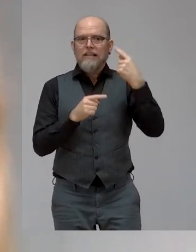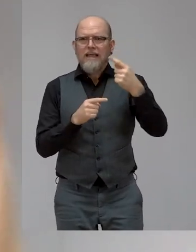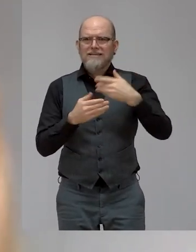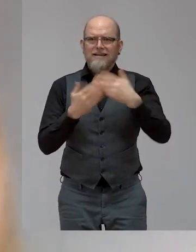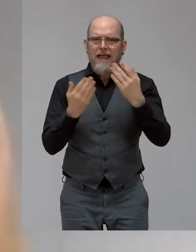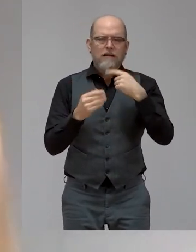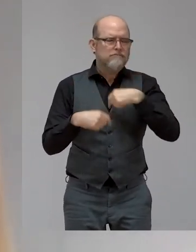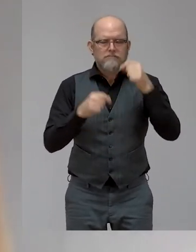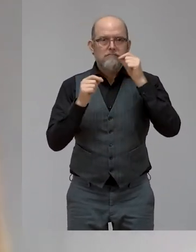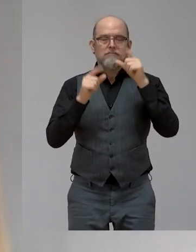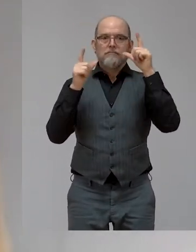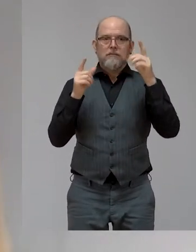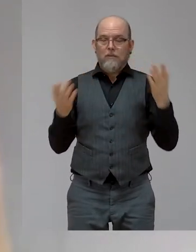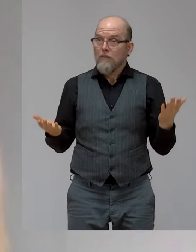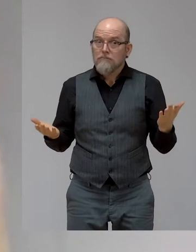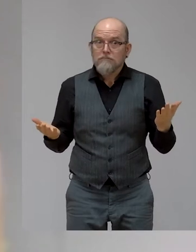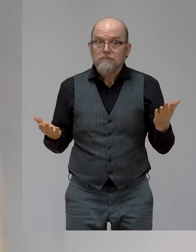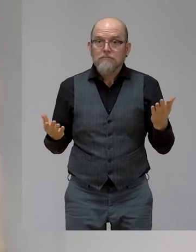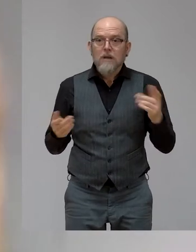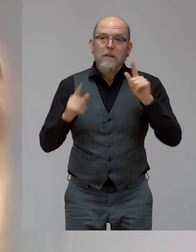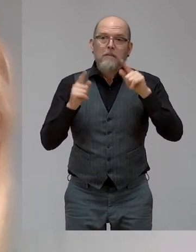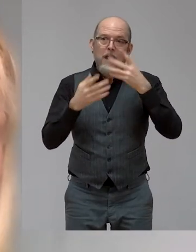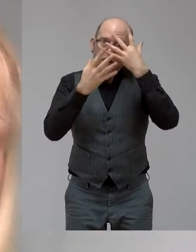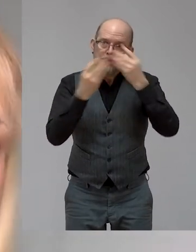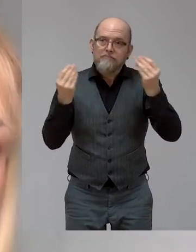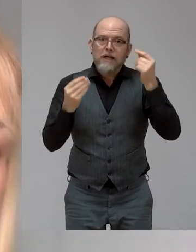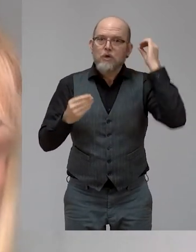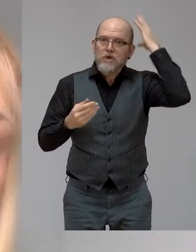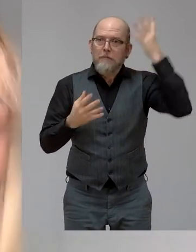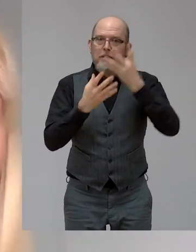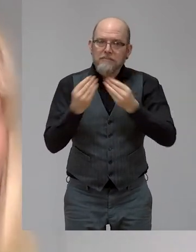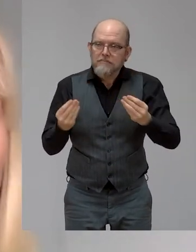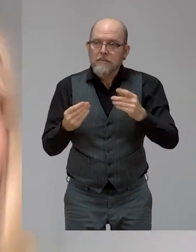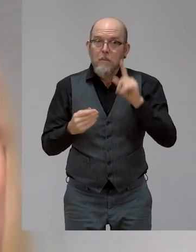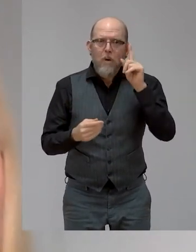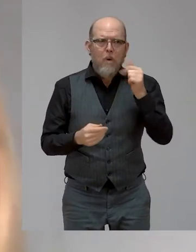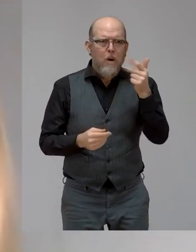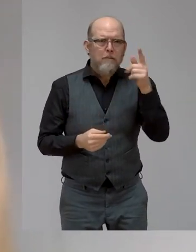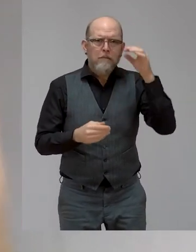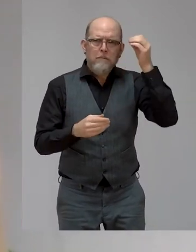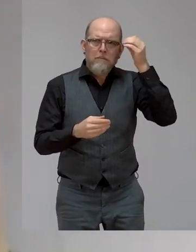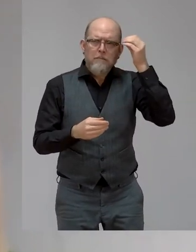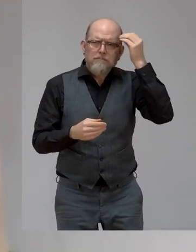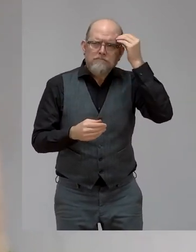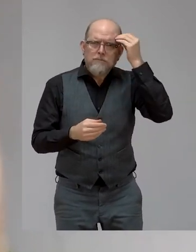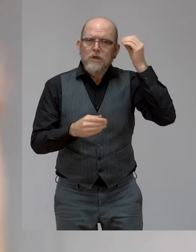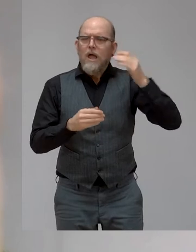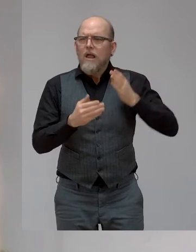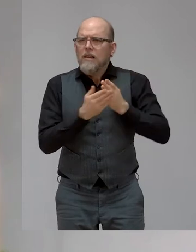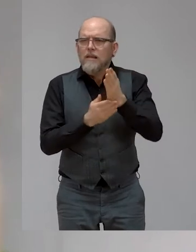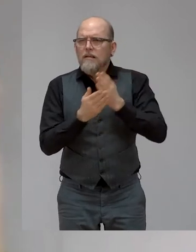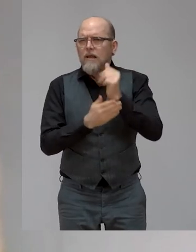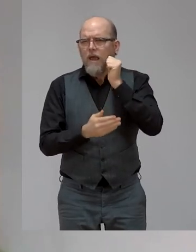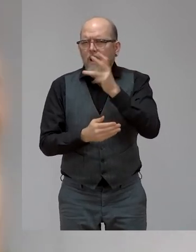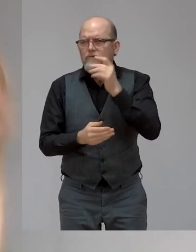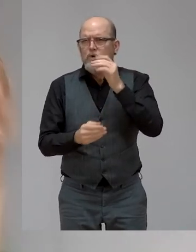our eyes wide open. And therefore, we are the dangerous men and women. And for me, that is somebody who doesn't just